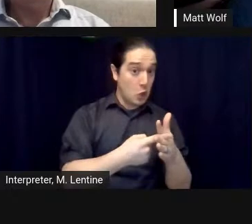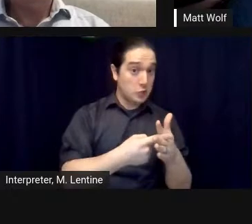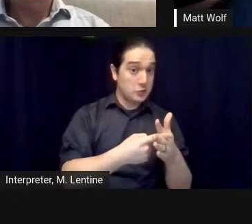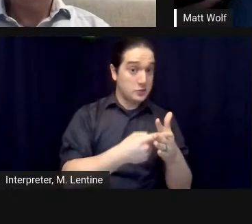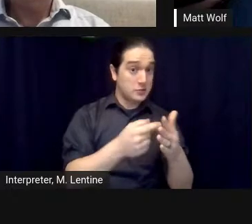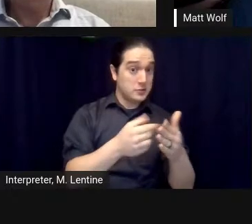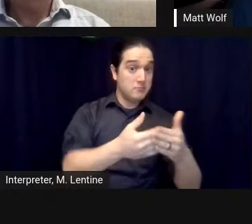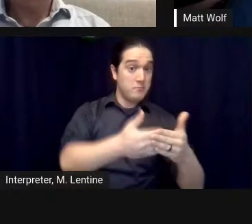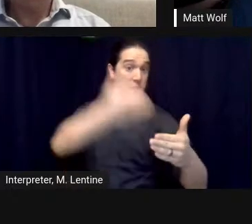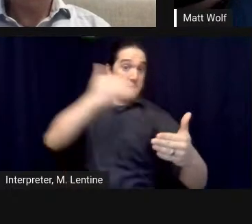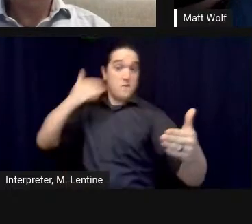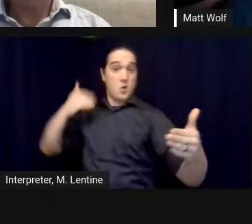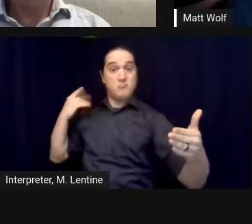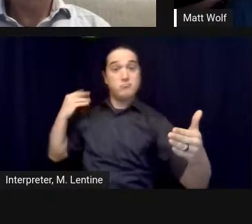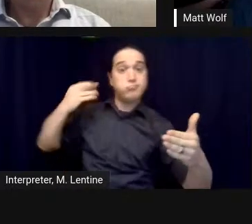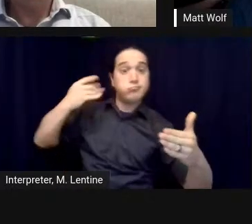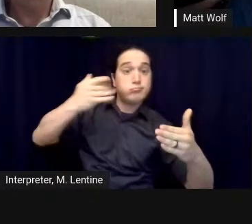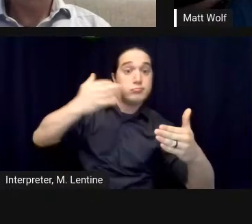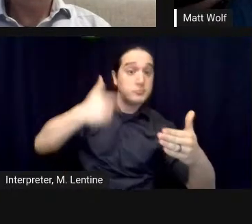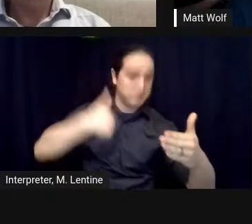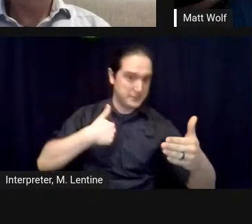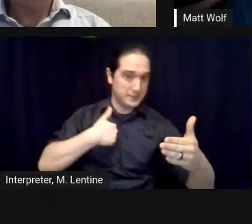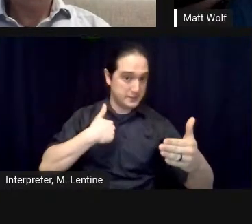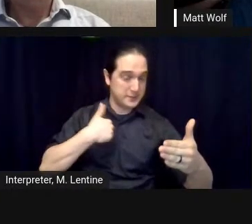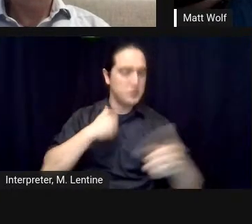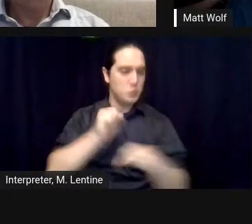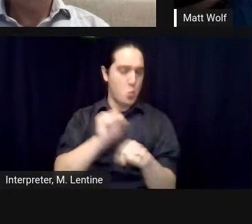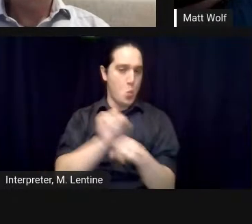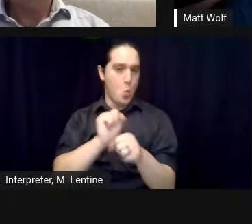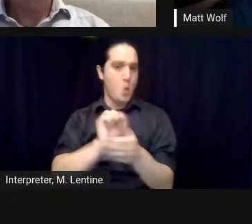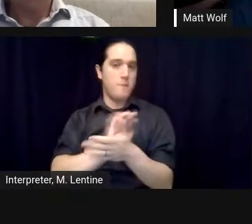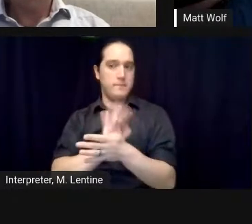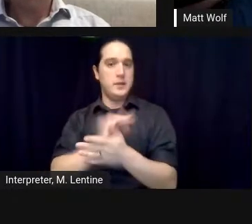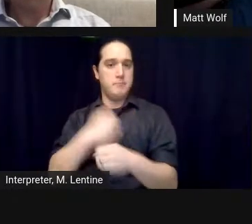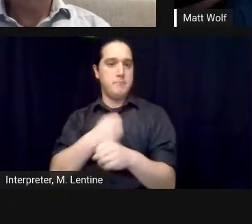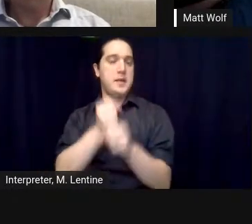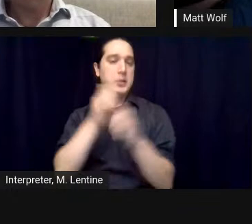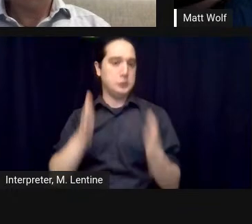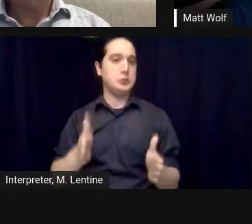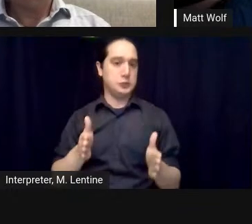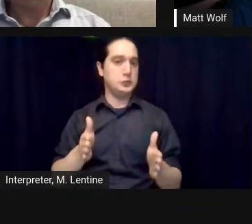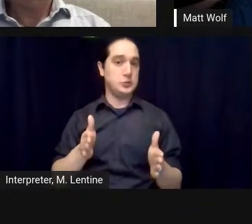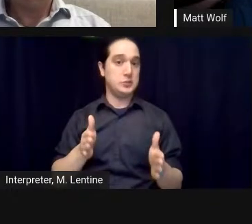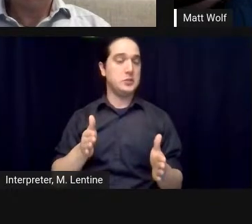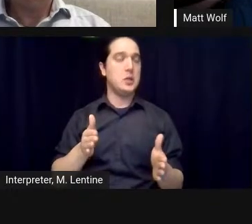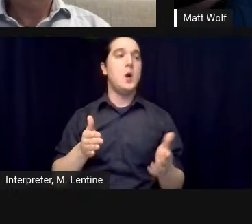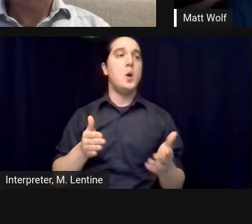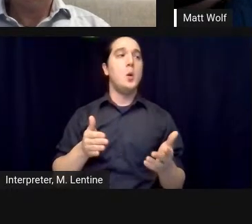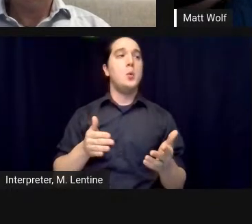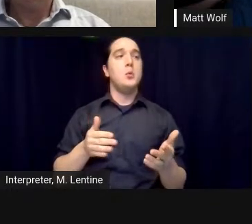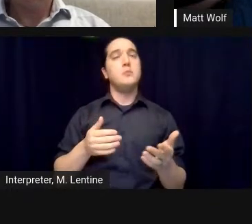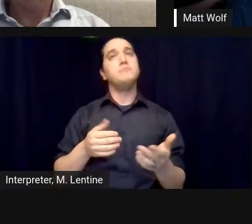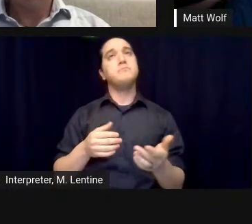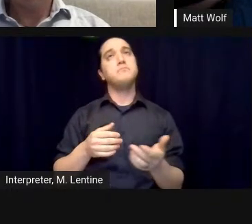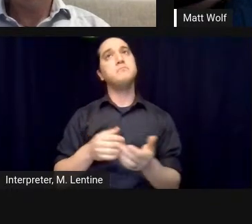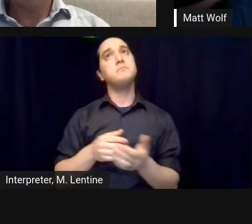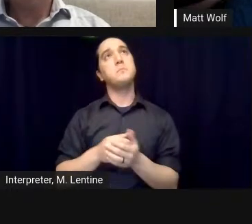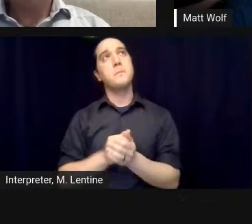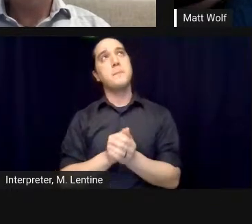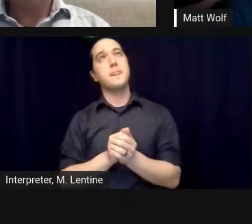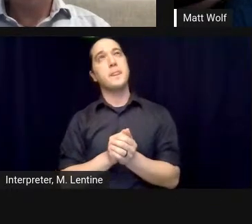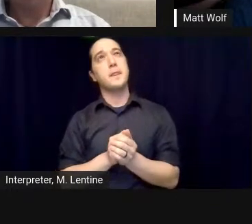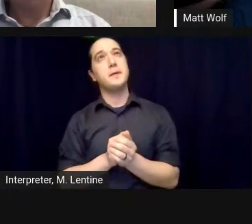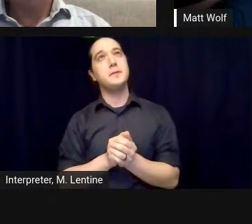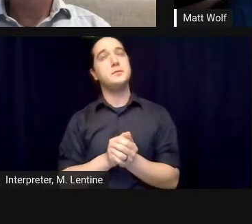using this time these two years that it took to make the film and to do this deep dive into um